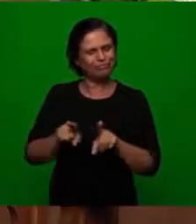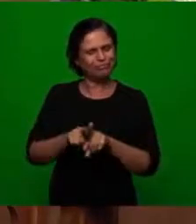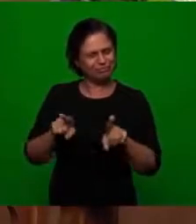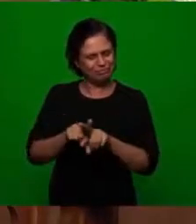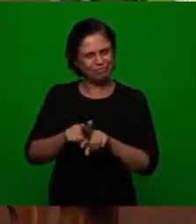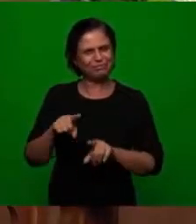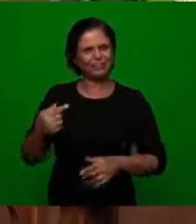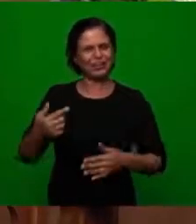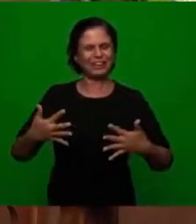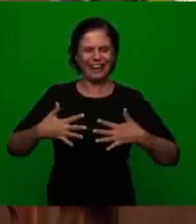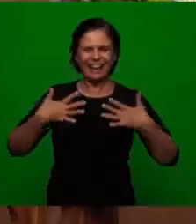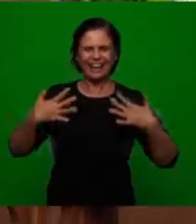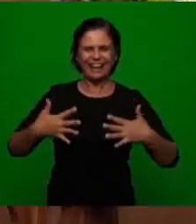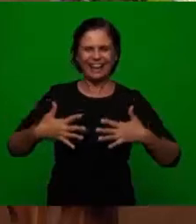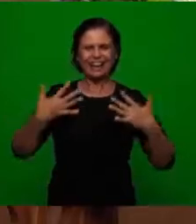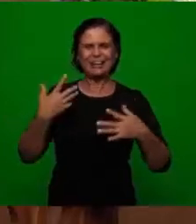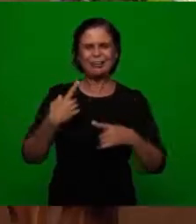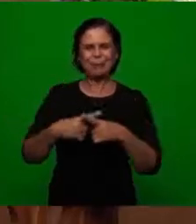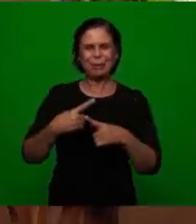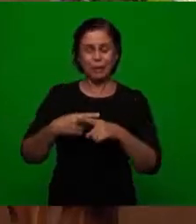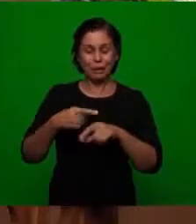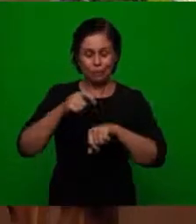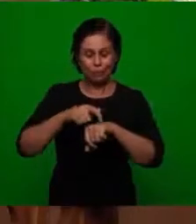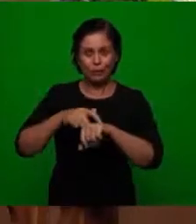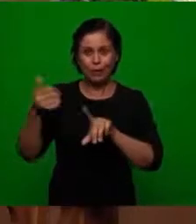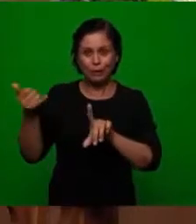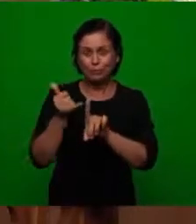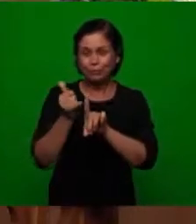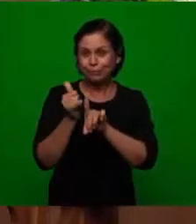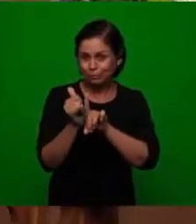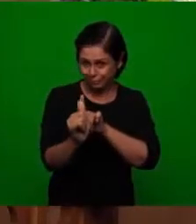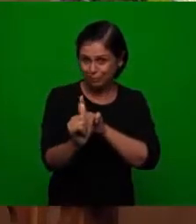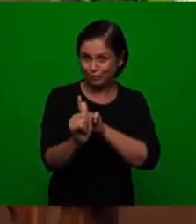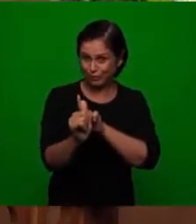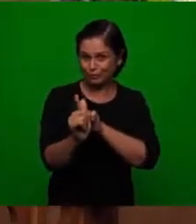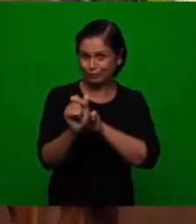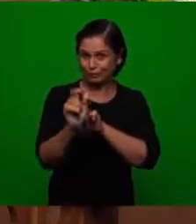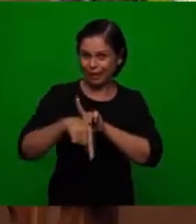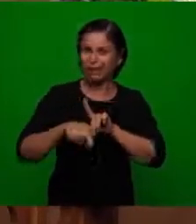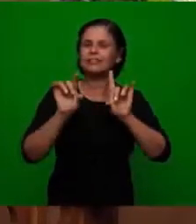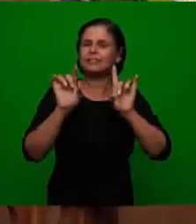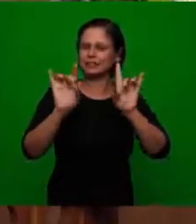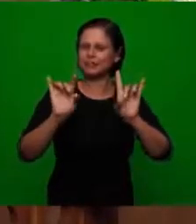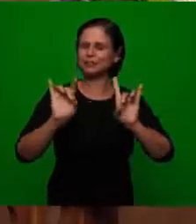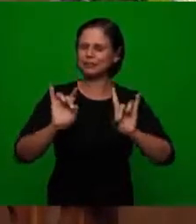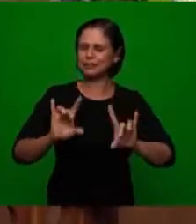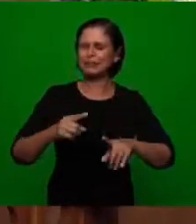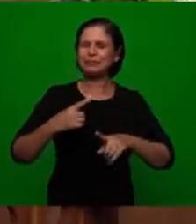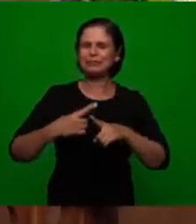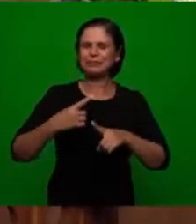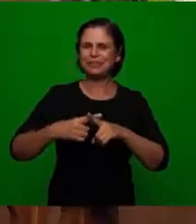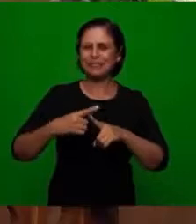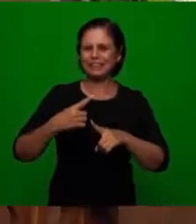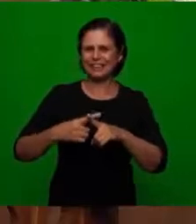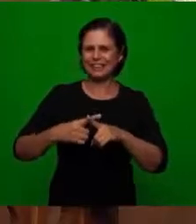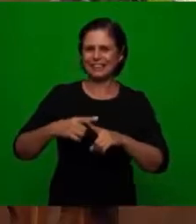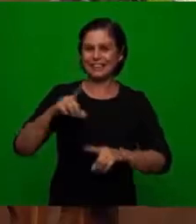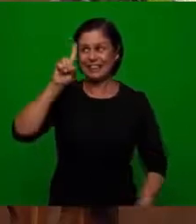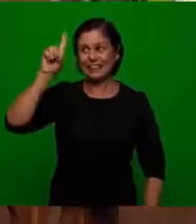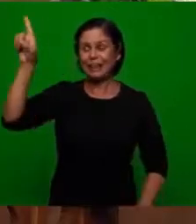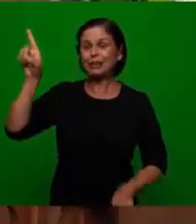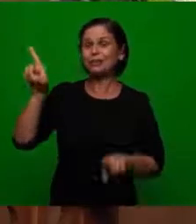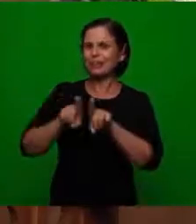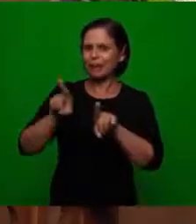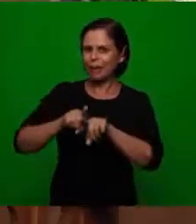And with great joy, it brings us great joy to see this prophetic moment for us because it